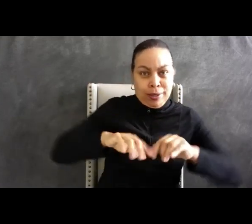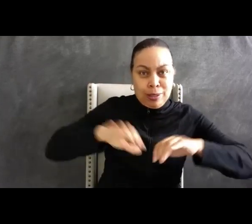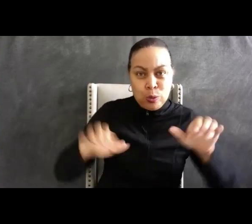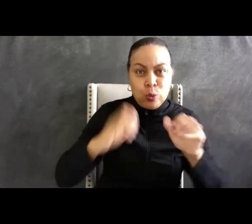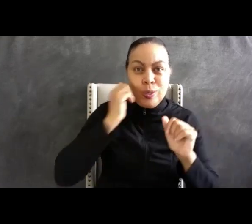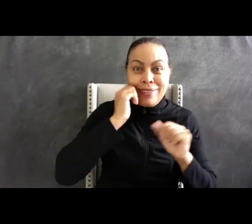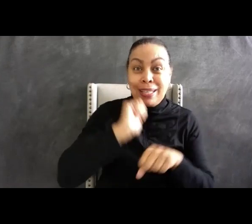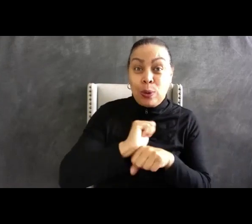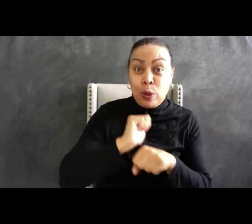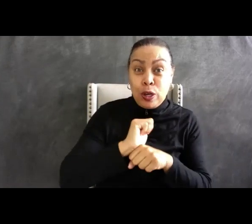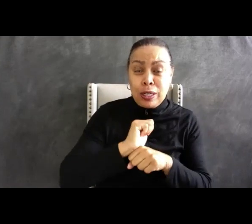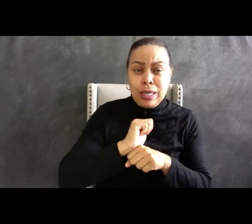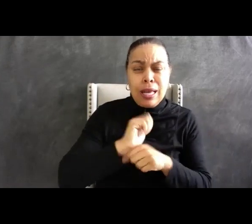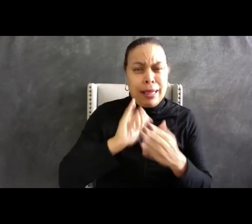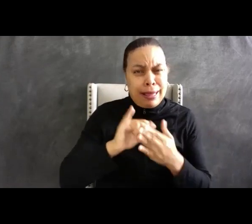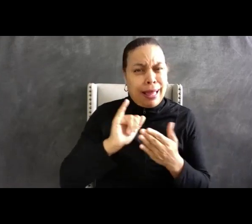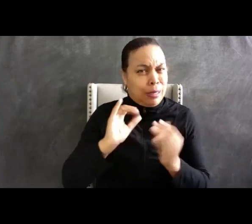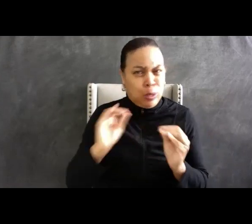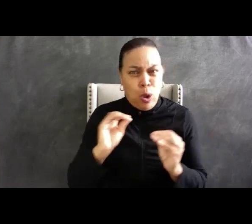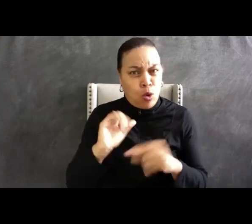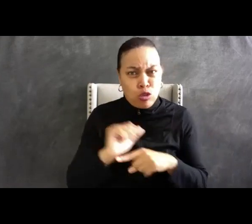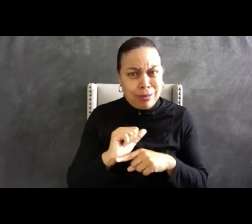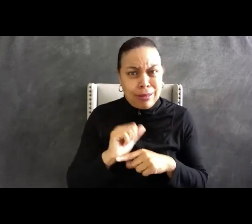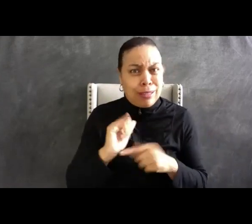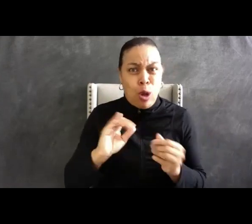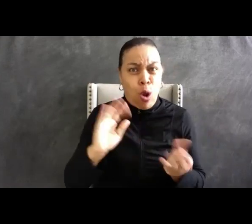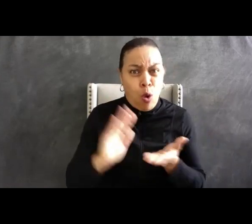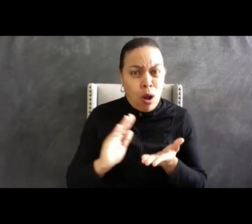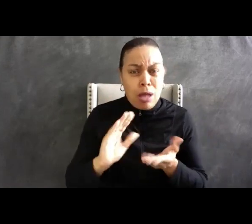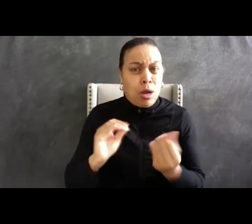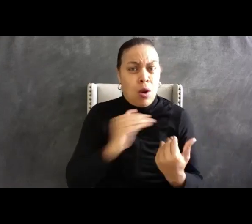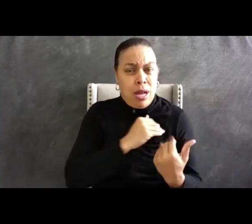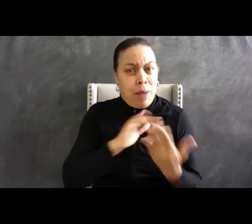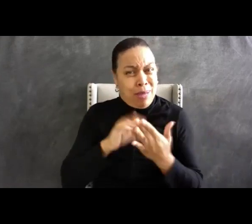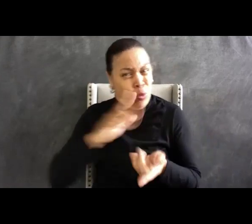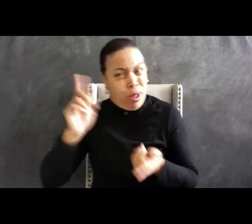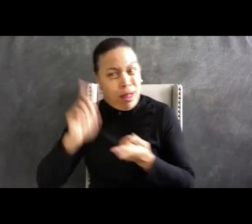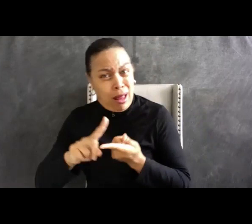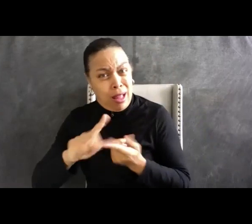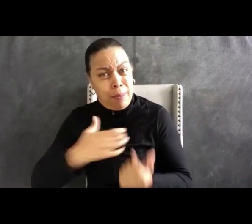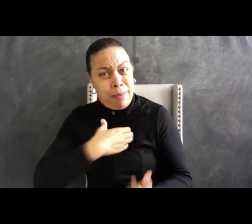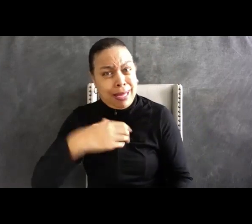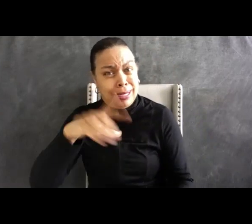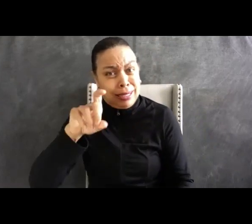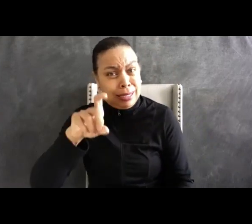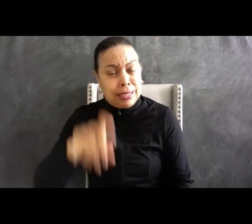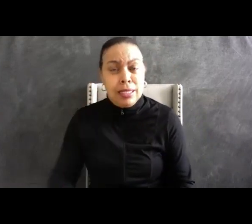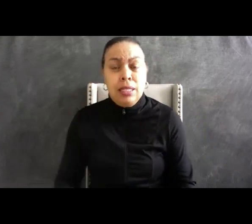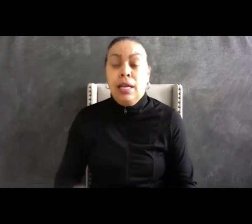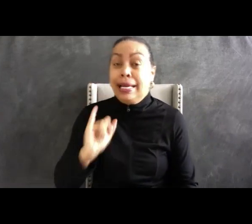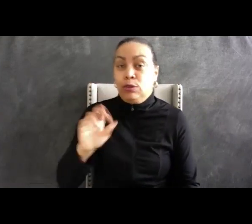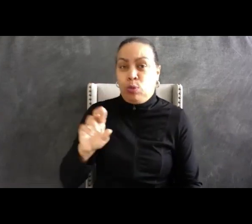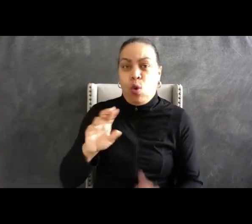reports require that officers provide information about their encounters with citizens to